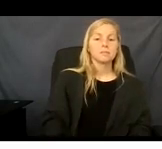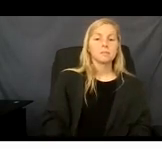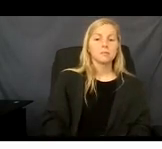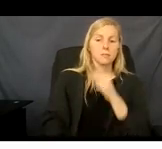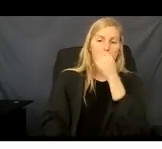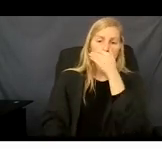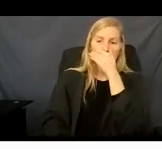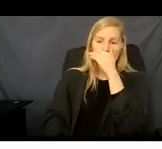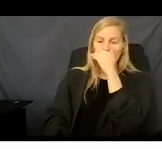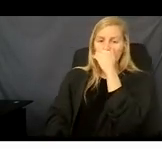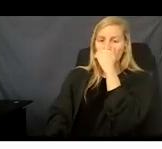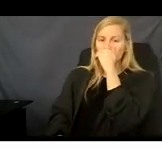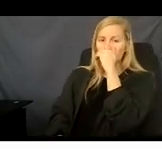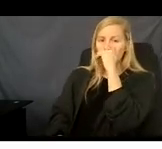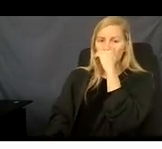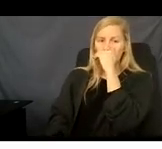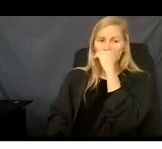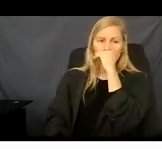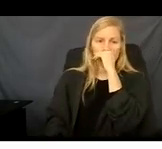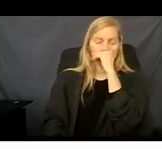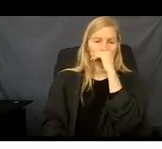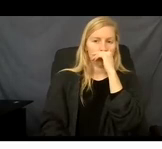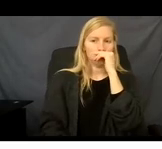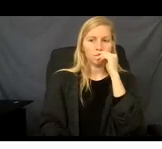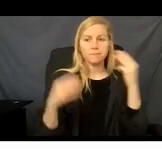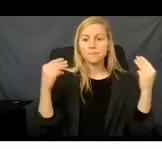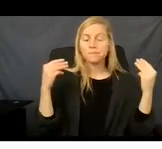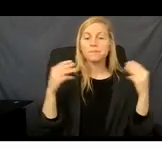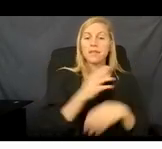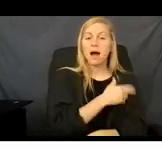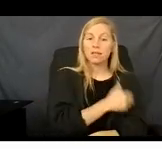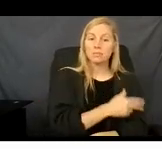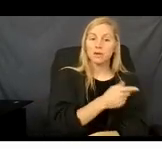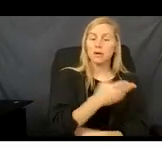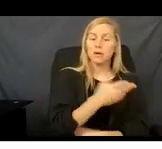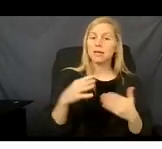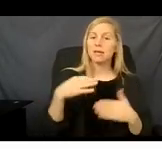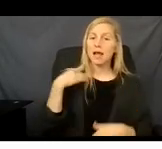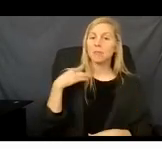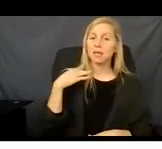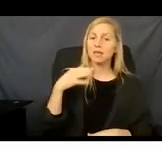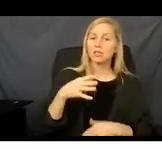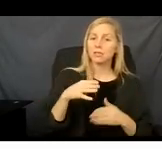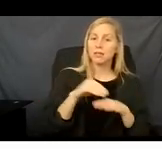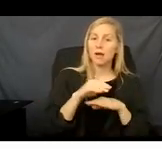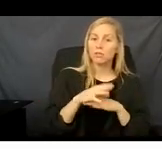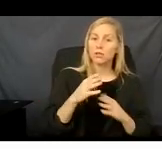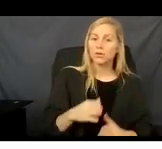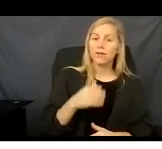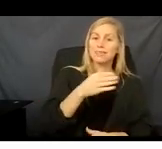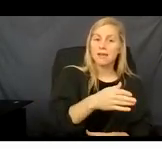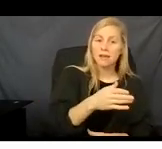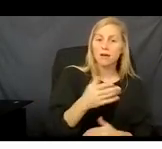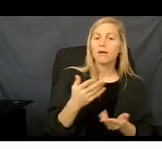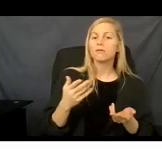application counselor. Or if they have an application counselor in the hospital, they can quickly run the Medicaid application